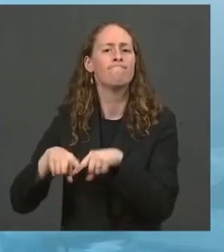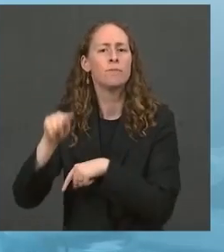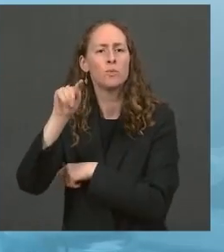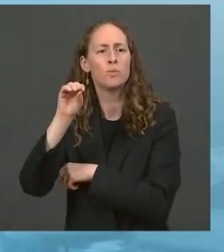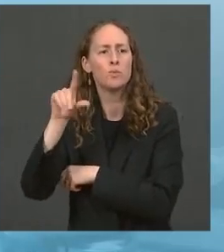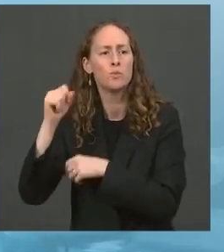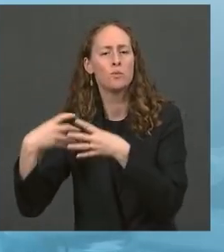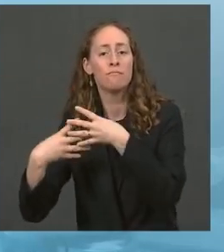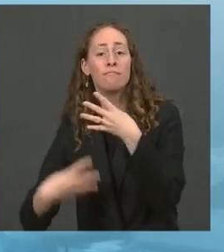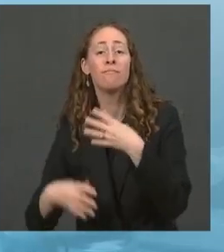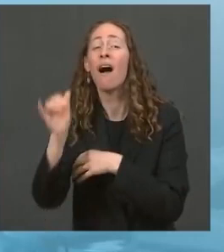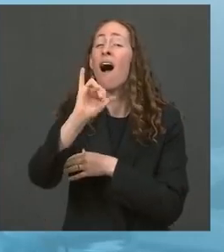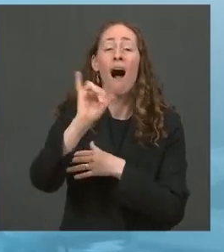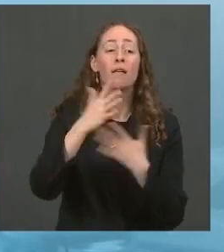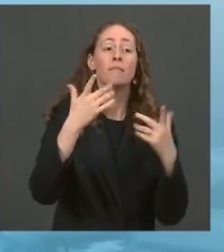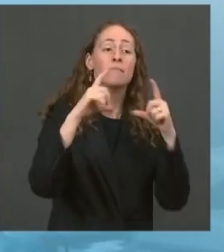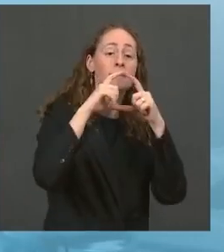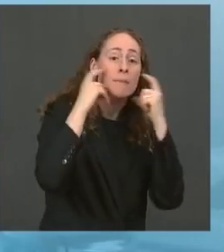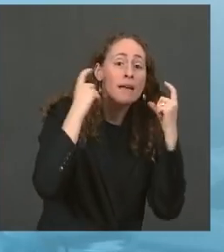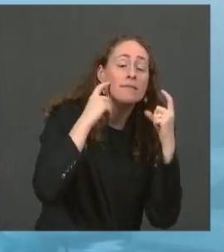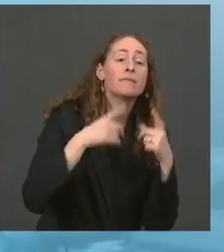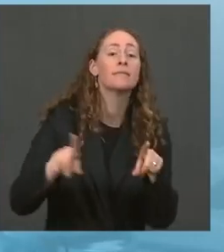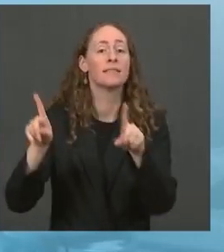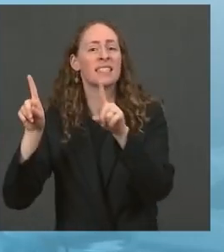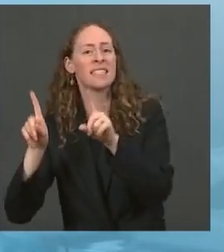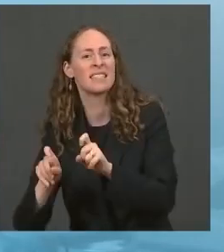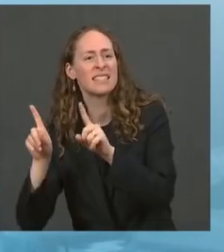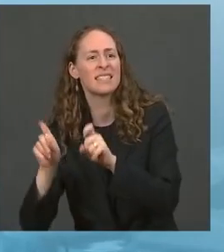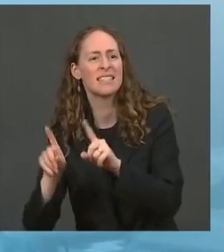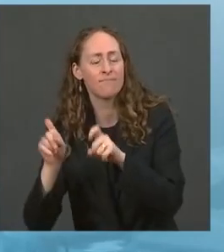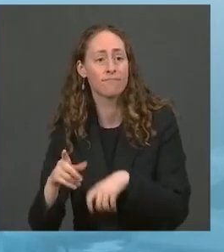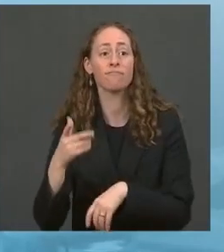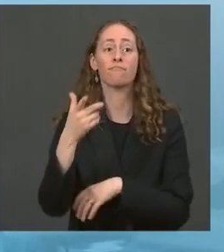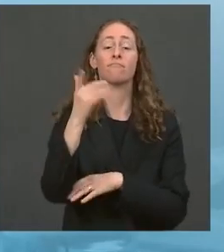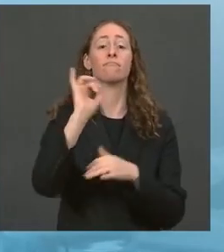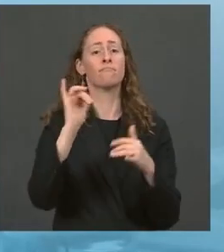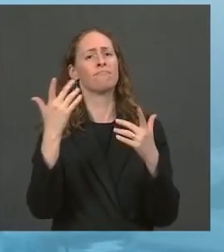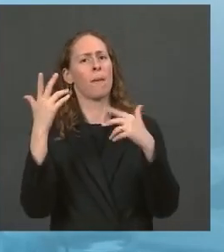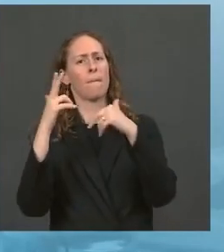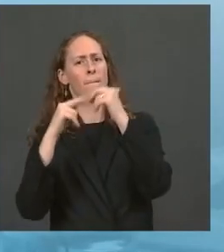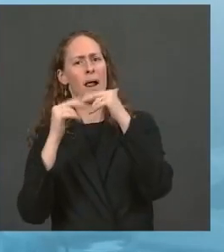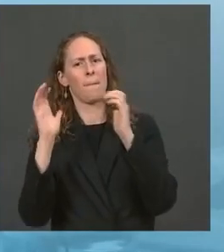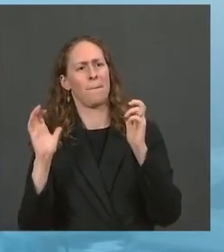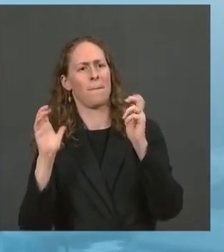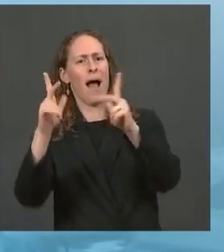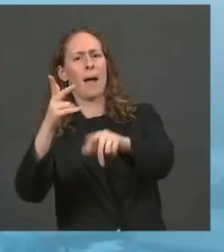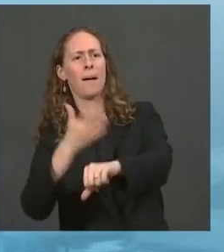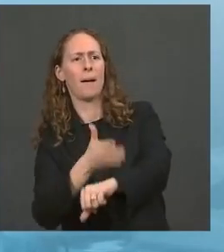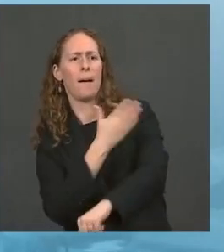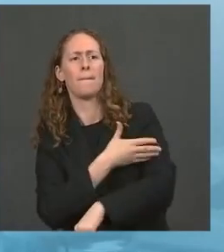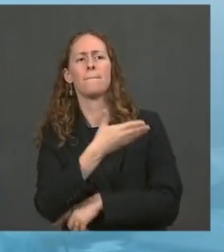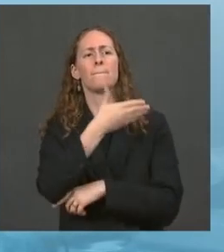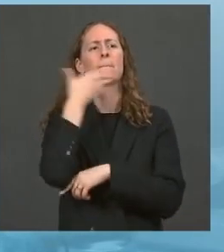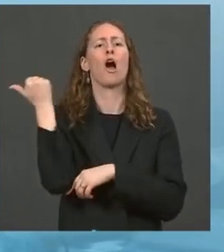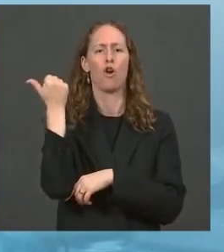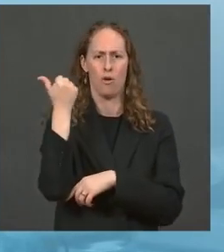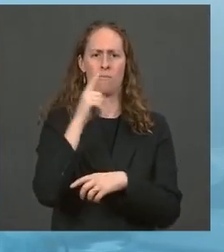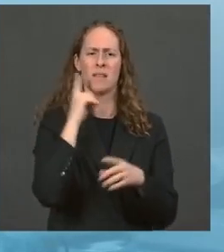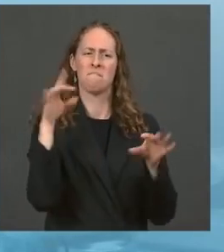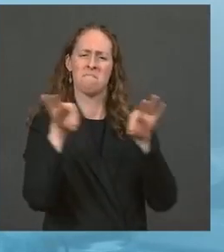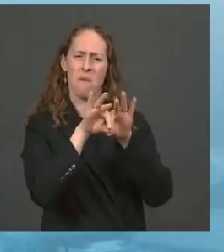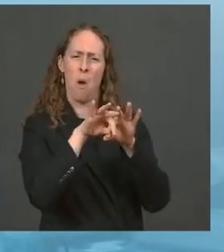back better so that our global health security infrastructure is more resilient than it is today. We've all suffered.